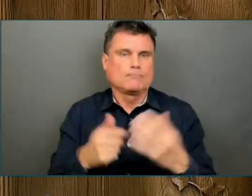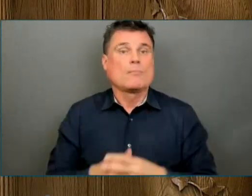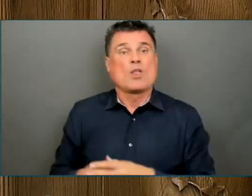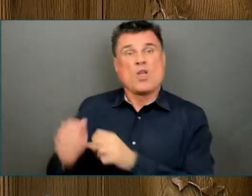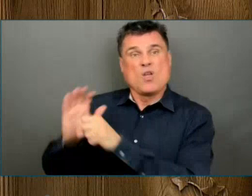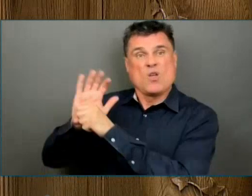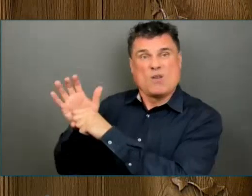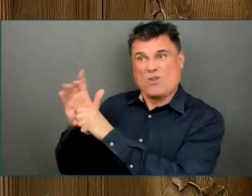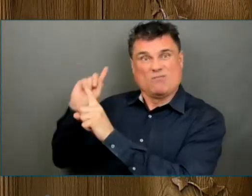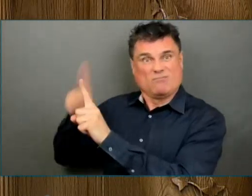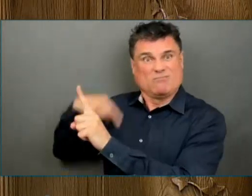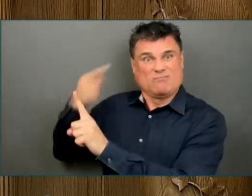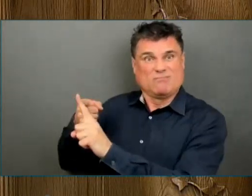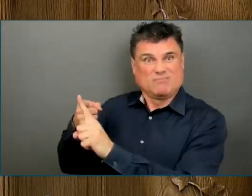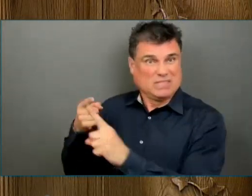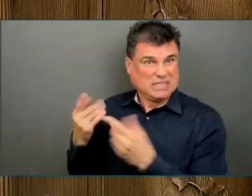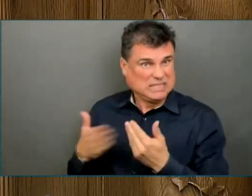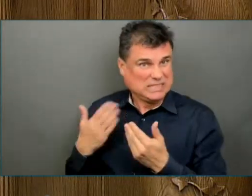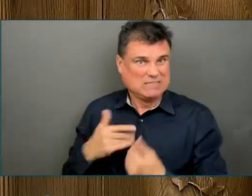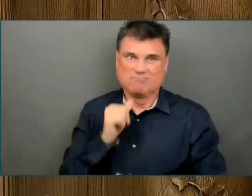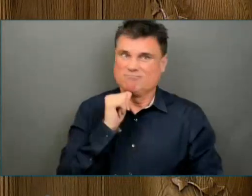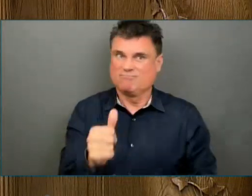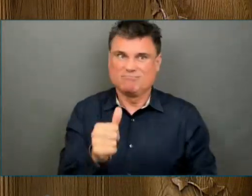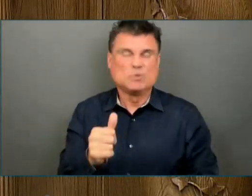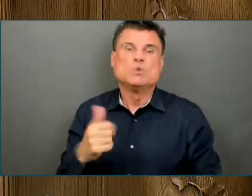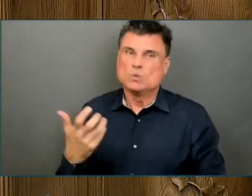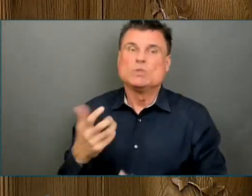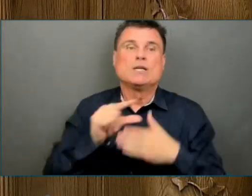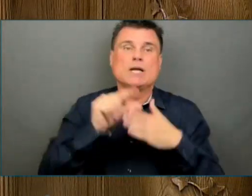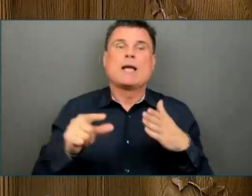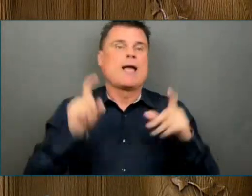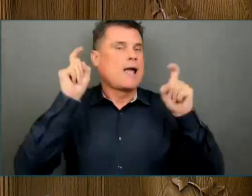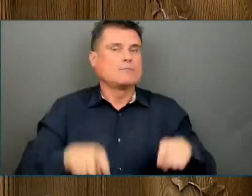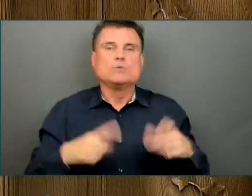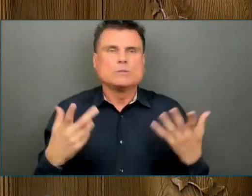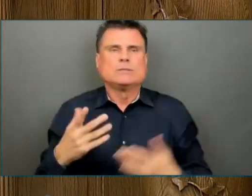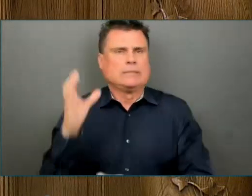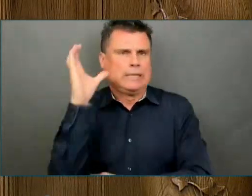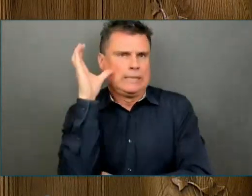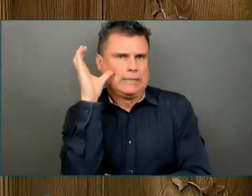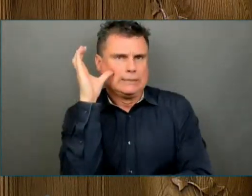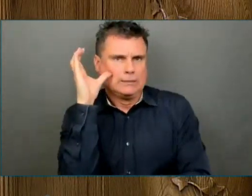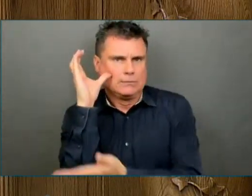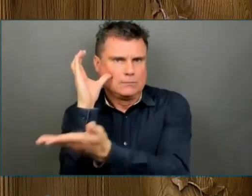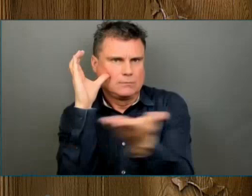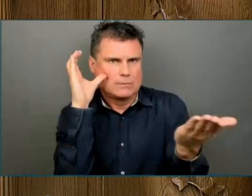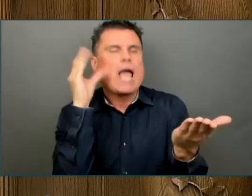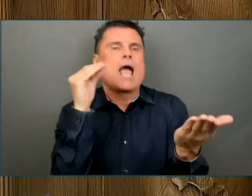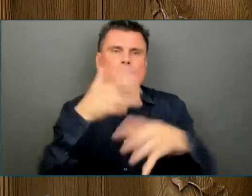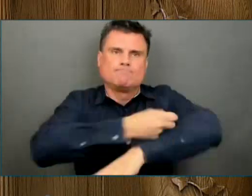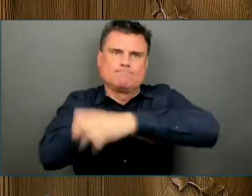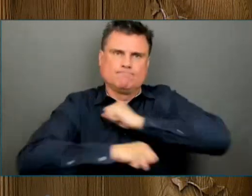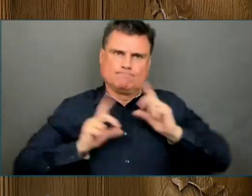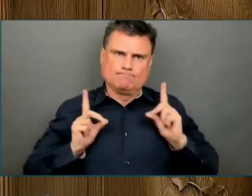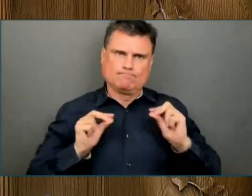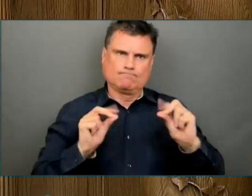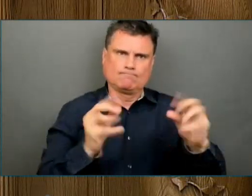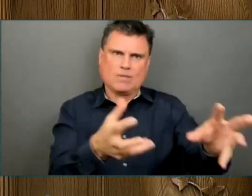to the uncertainty has been to listen to those on the front lines, ready to respond and adjust as required.